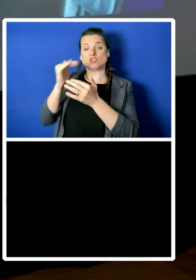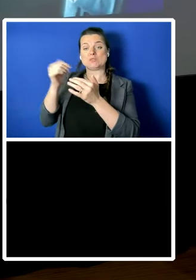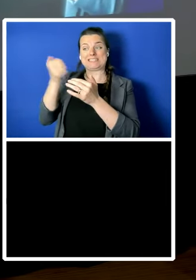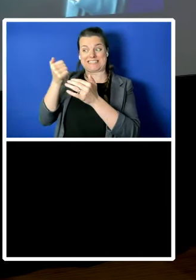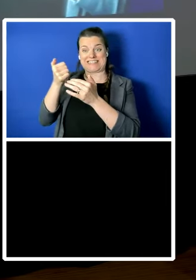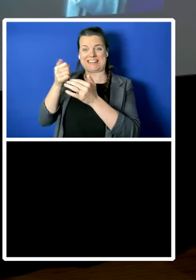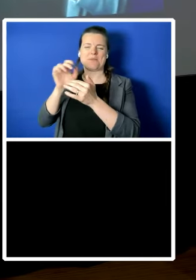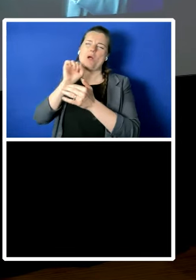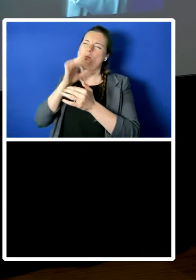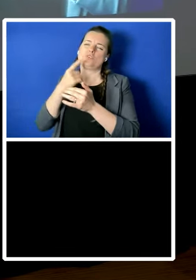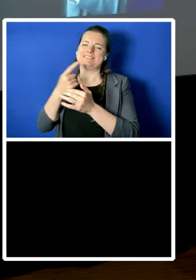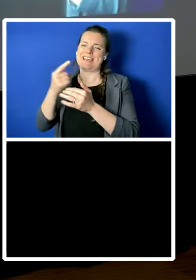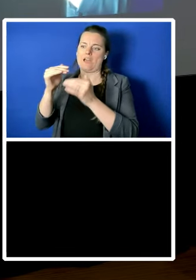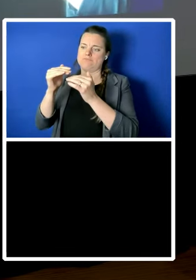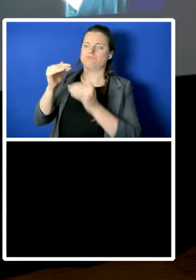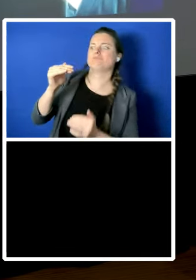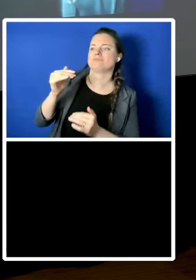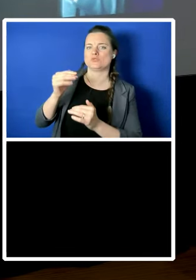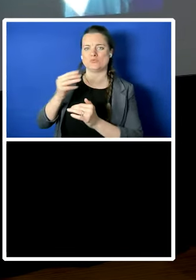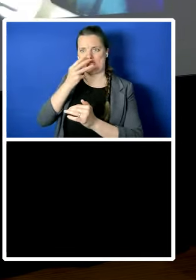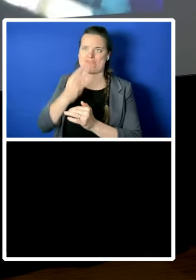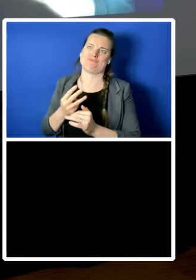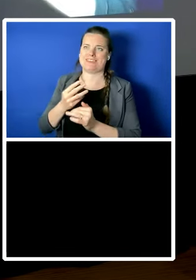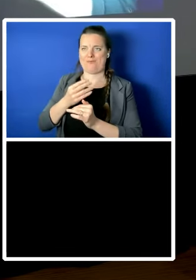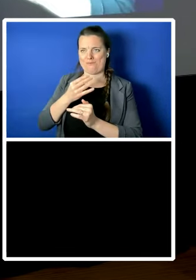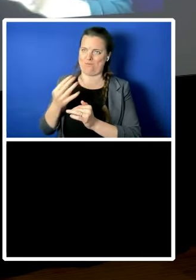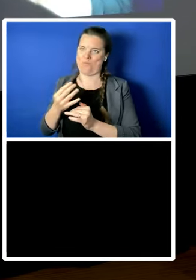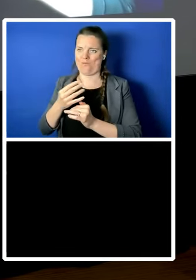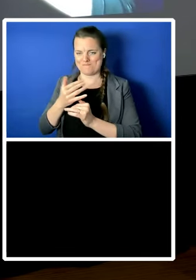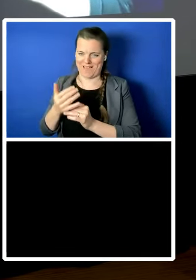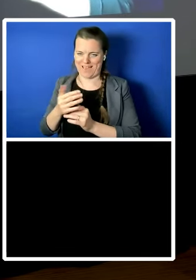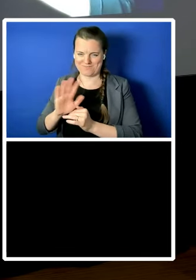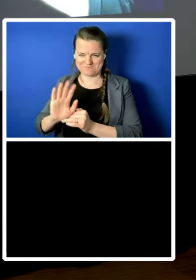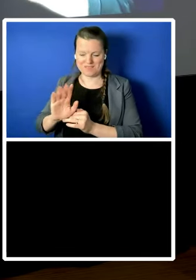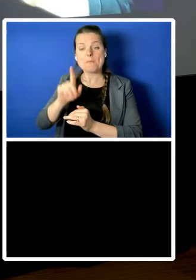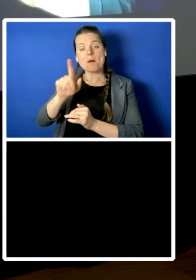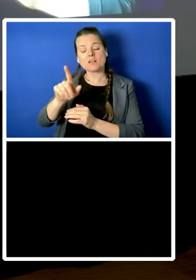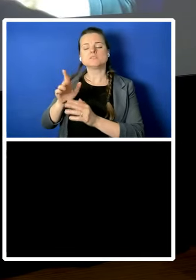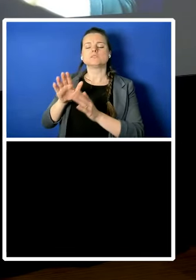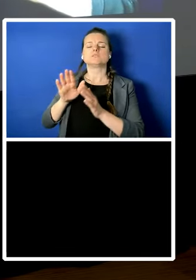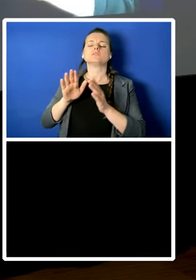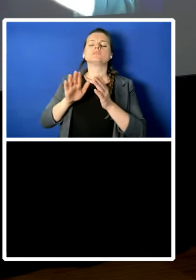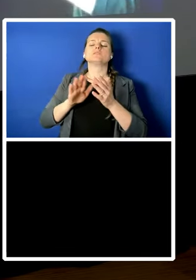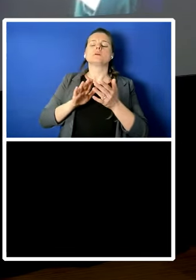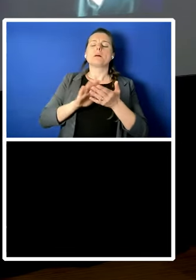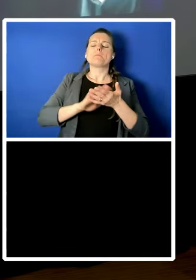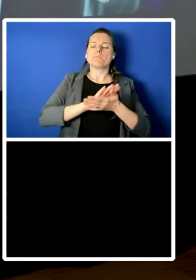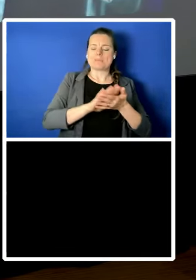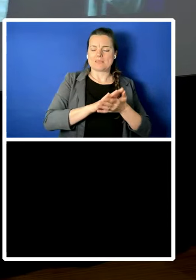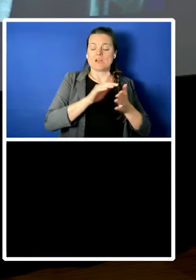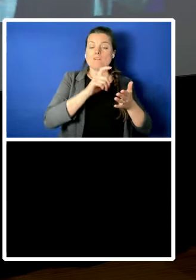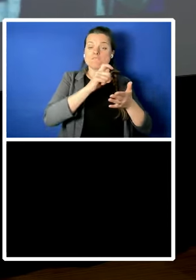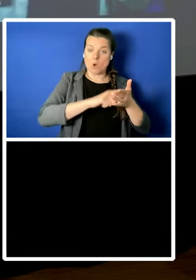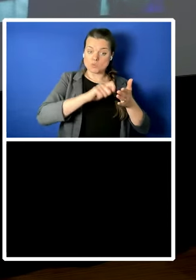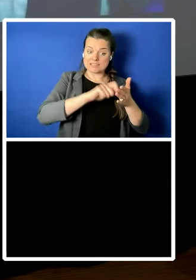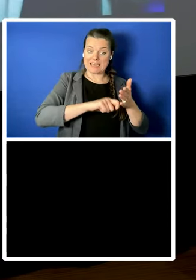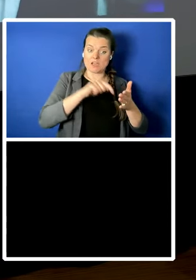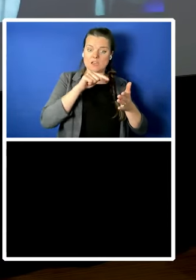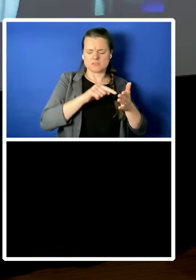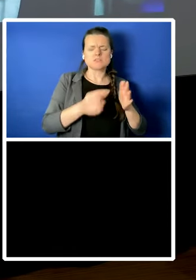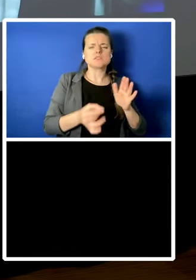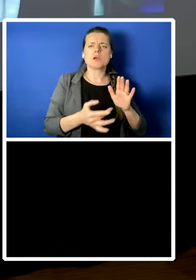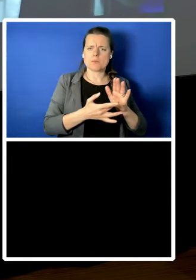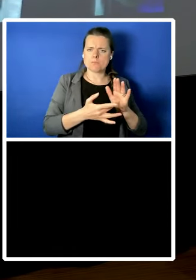about something that isn't um you know voting isn't um voting is a very very important um civil